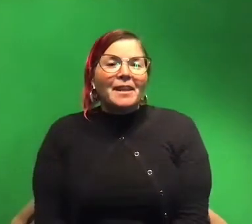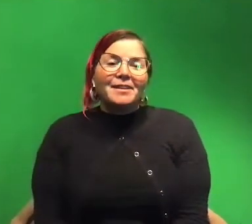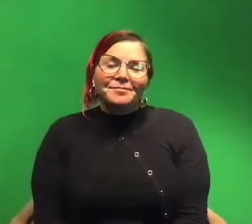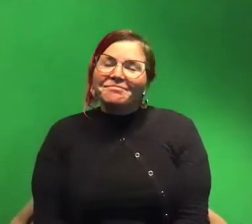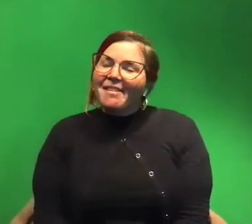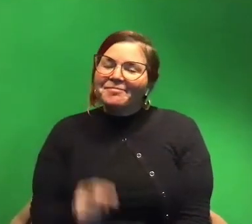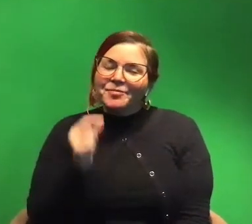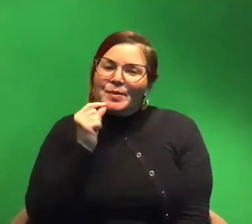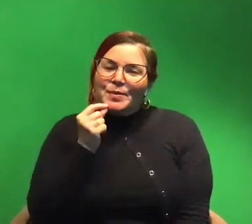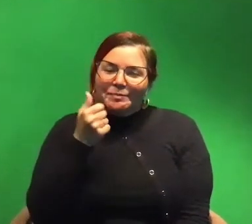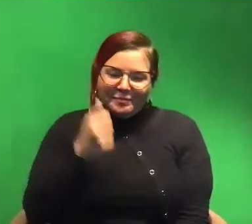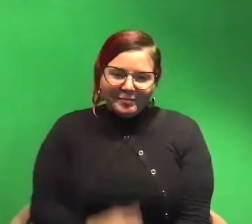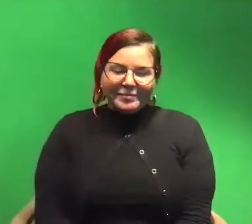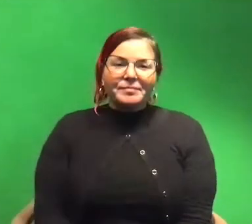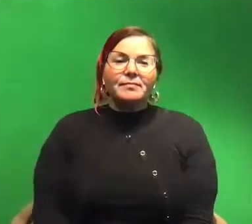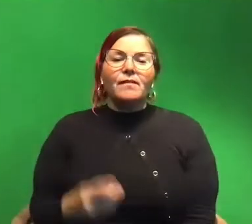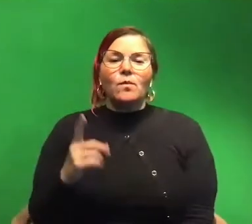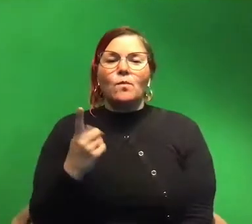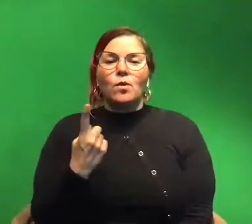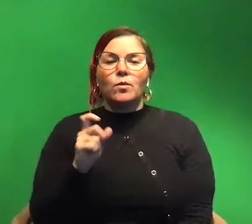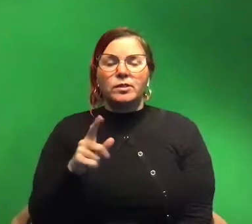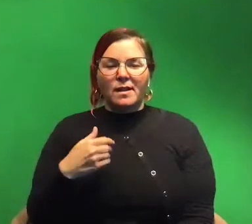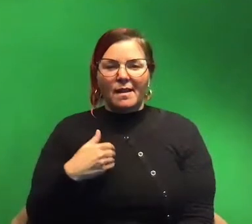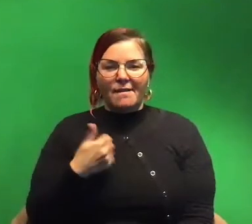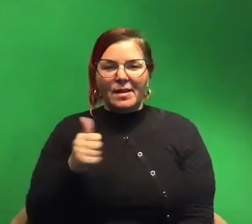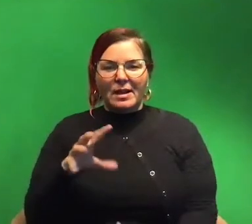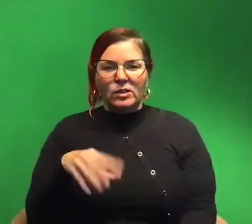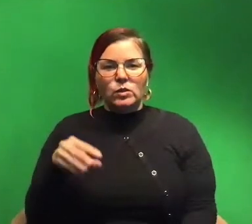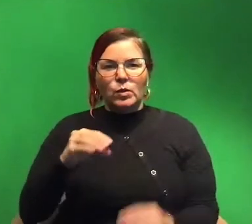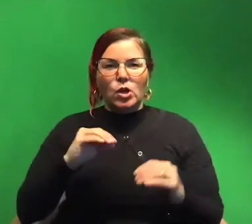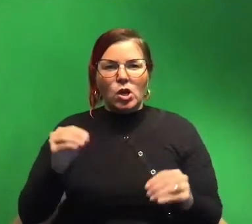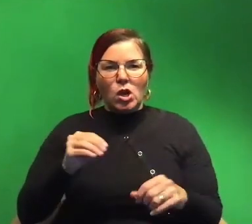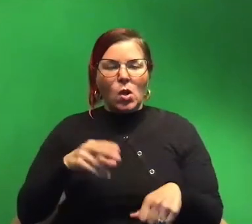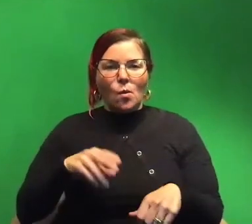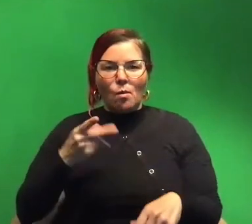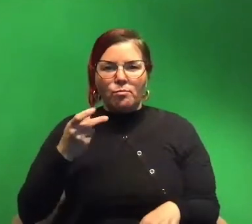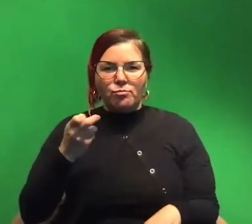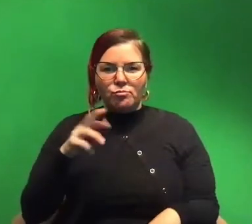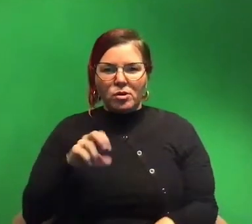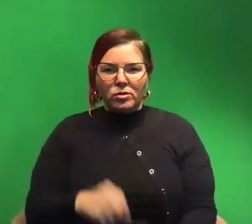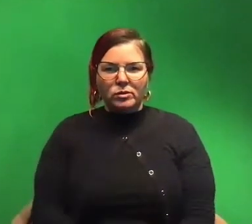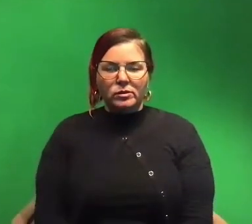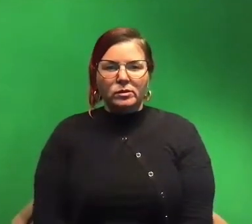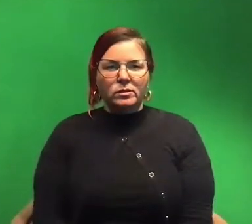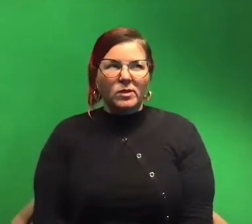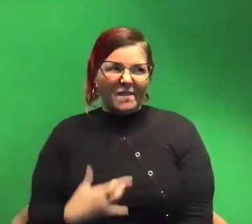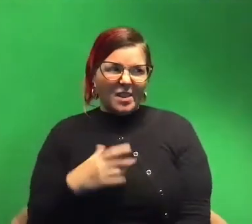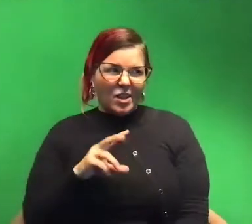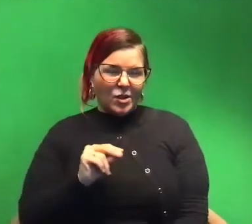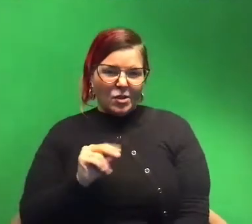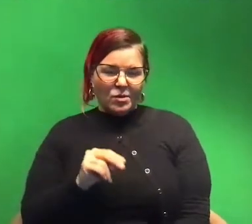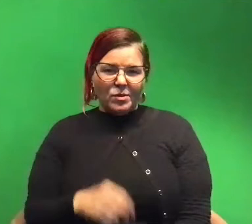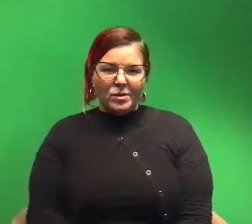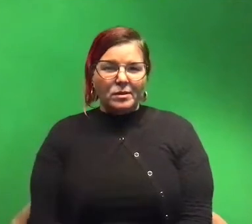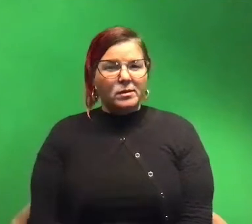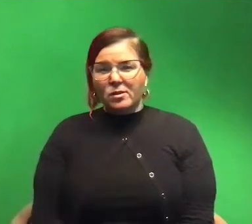um we have one question is there any squid that have no natural predators i feel like no say